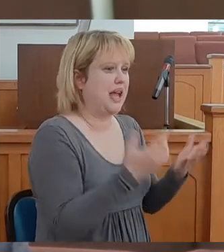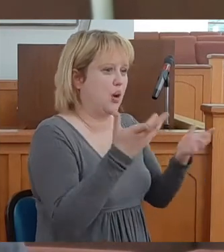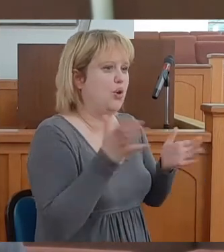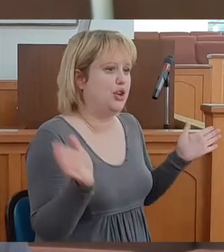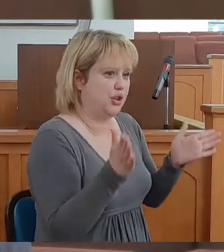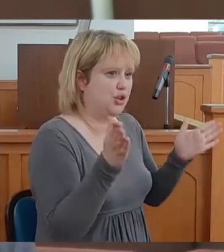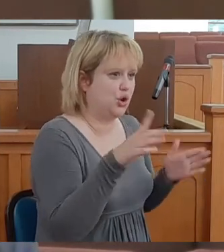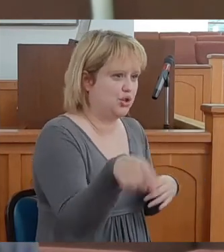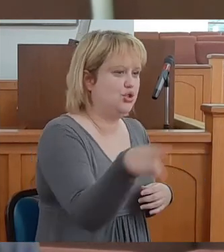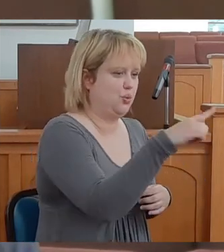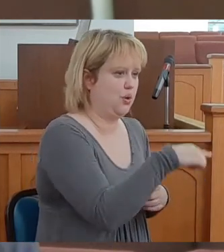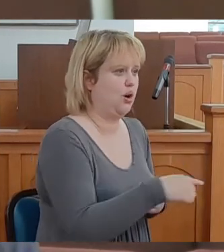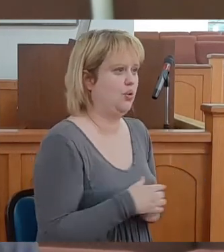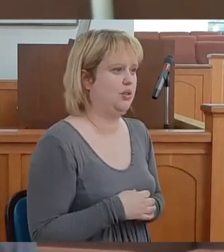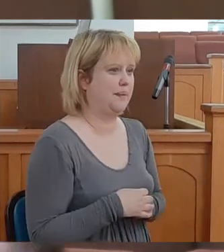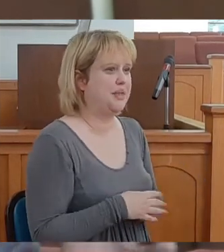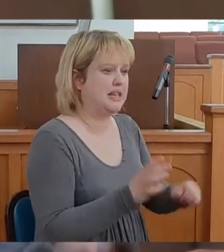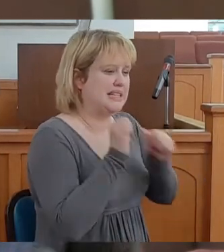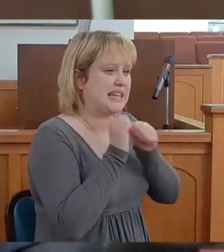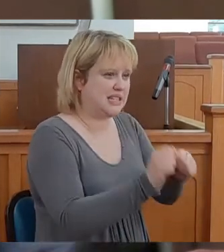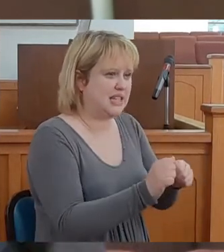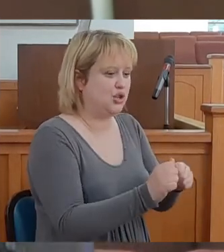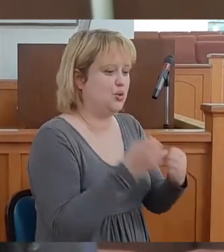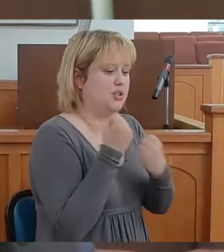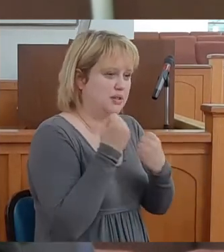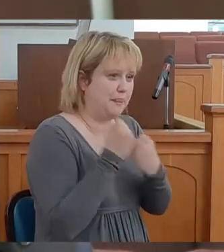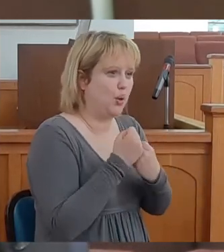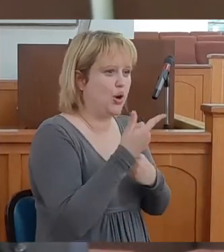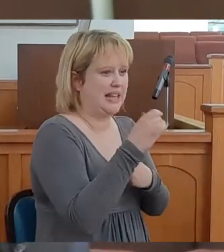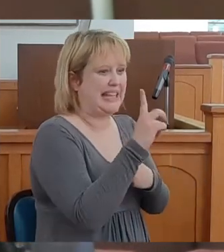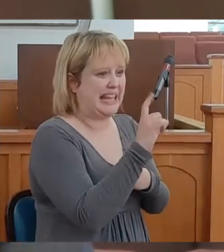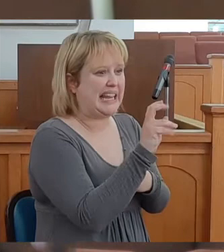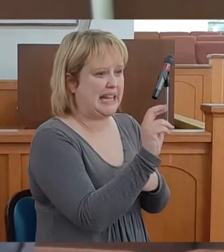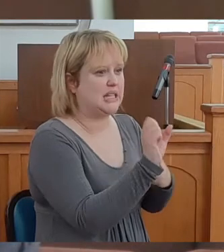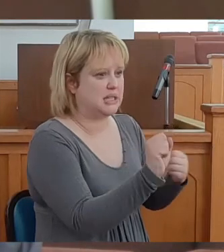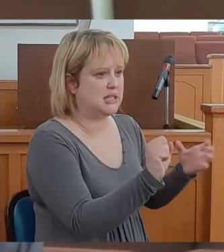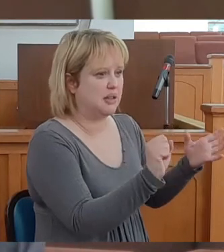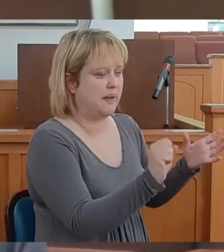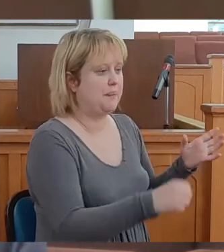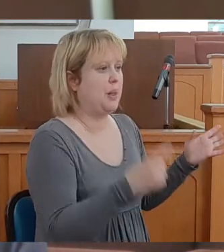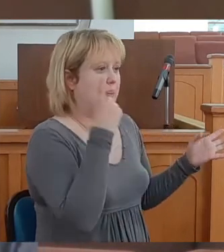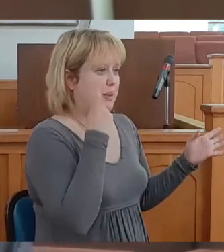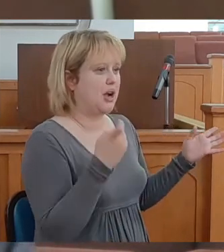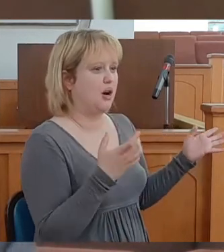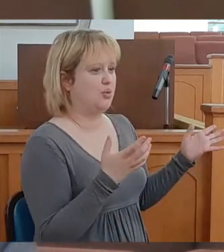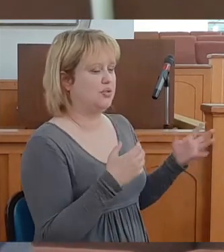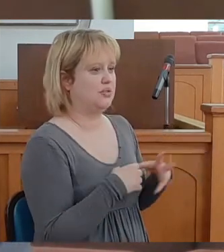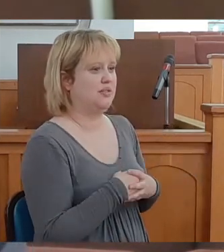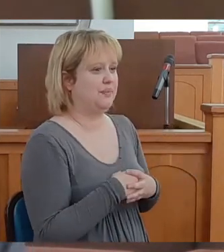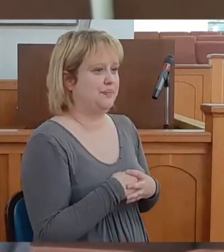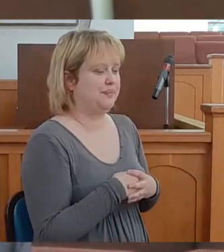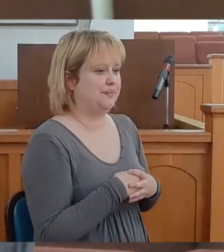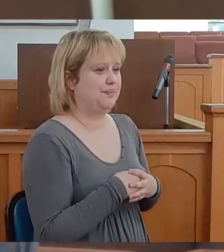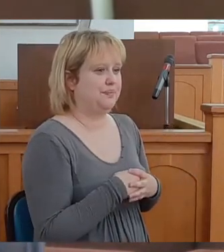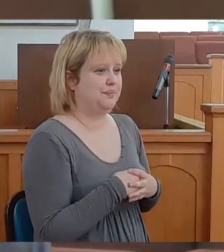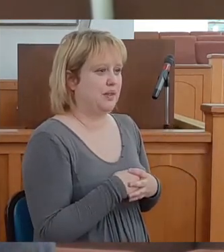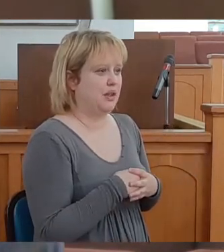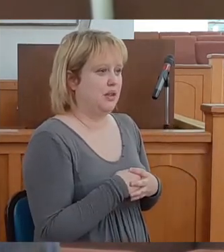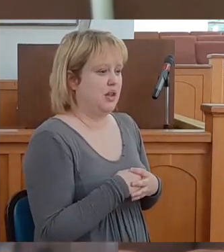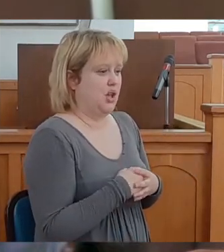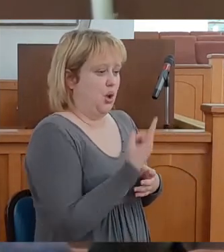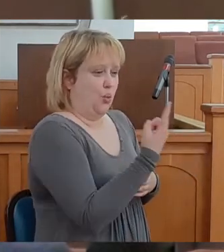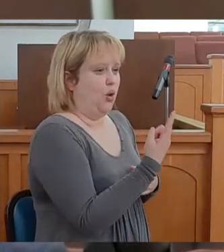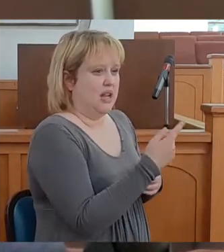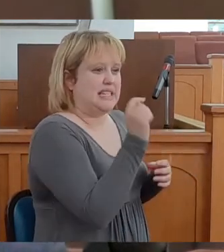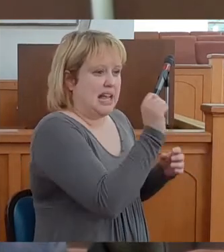want to encourage you. Continue to support the Gideons. Because one